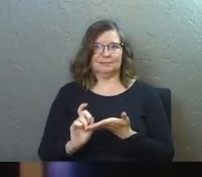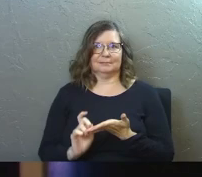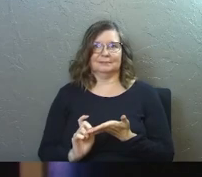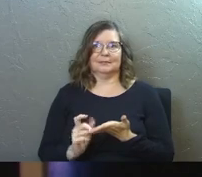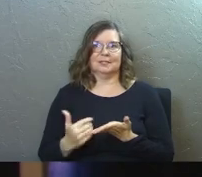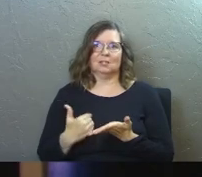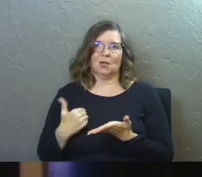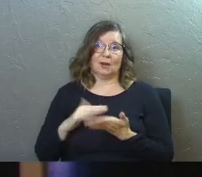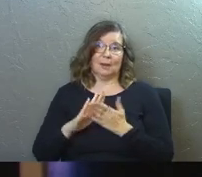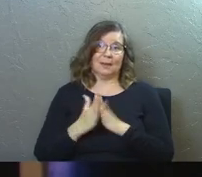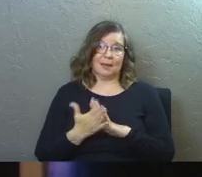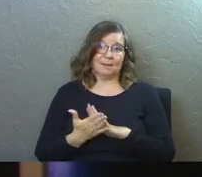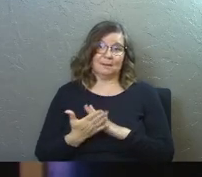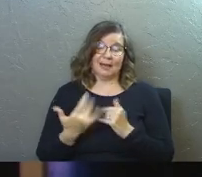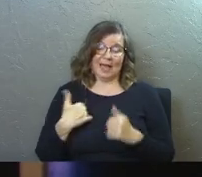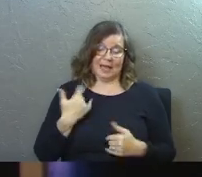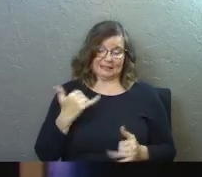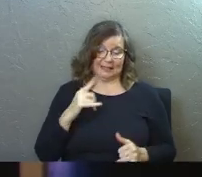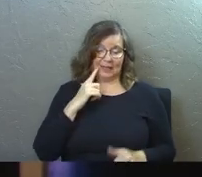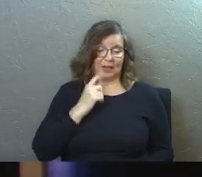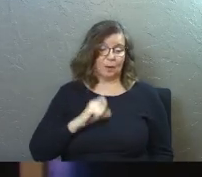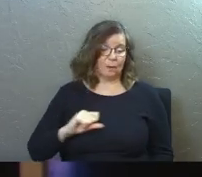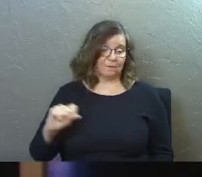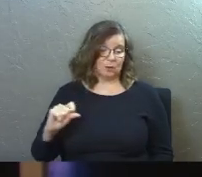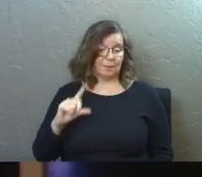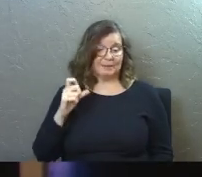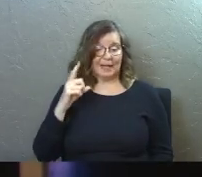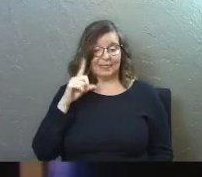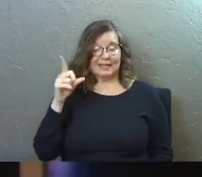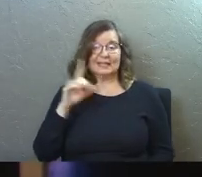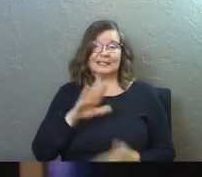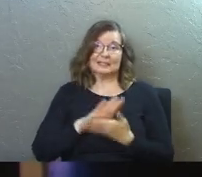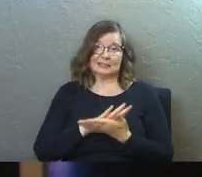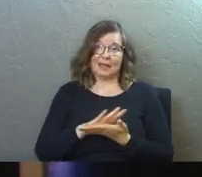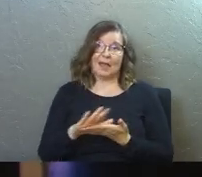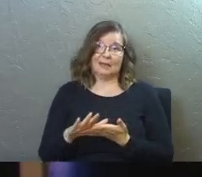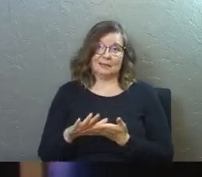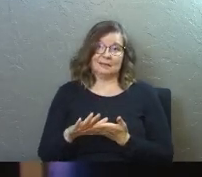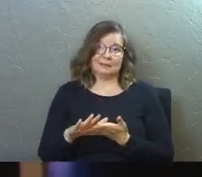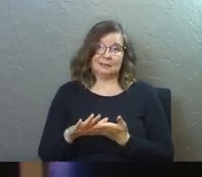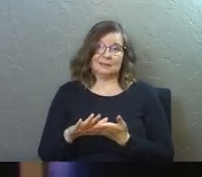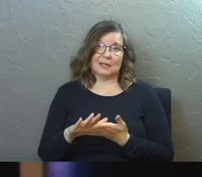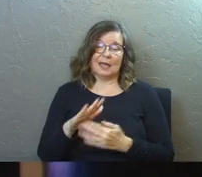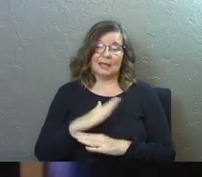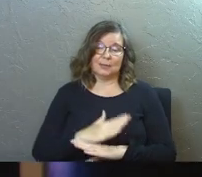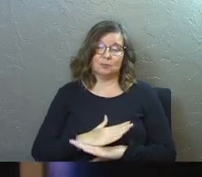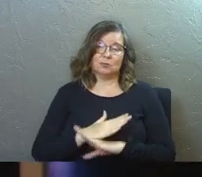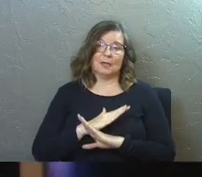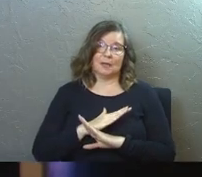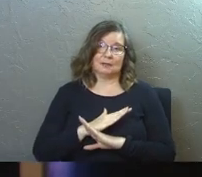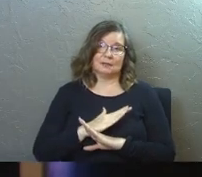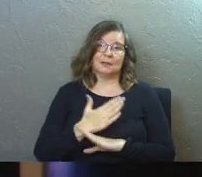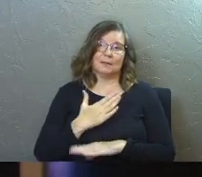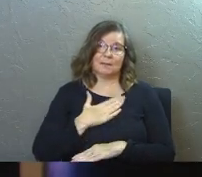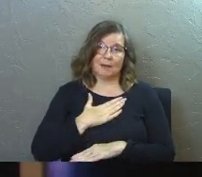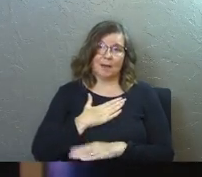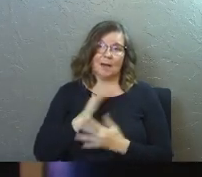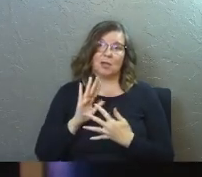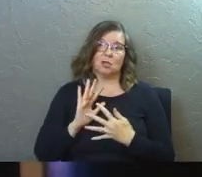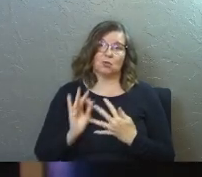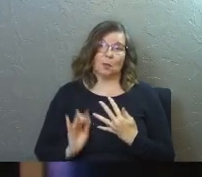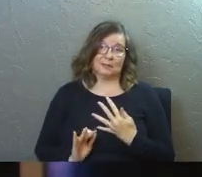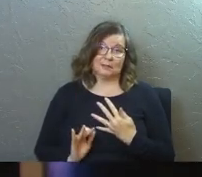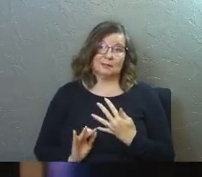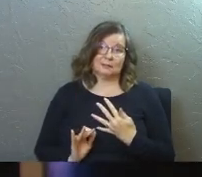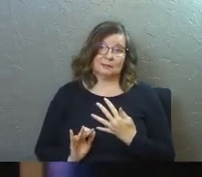I still think I can refuse him because I think he is kind, and I think he protects my choice.